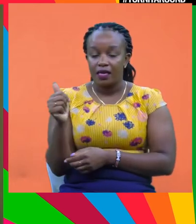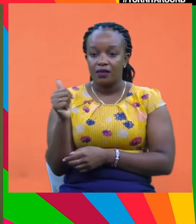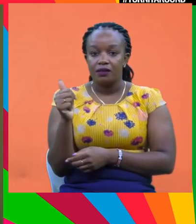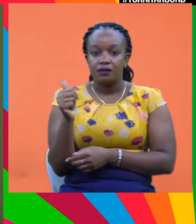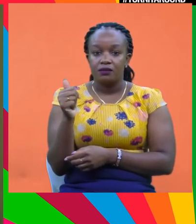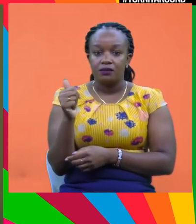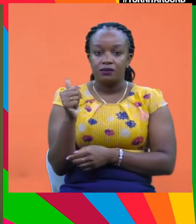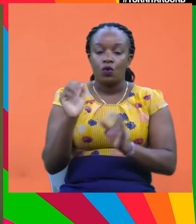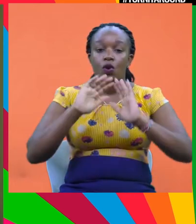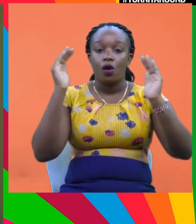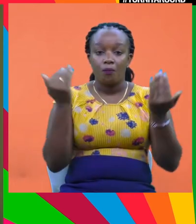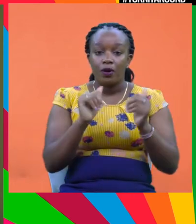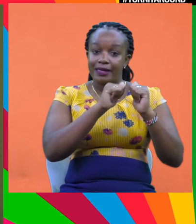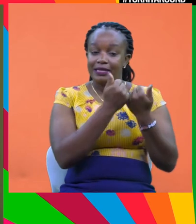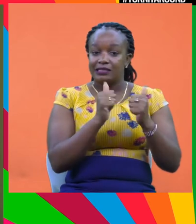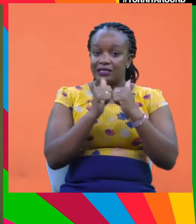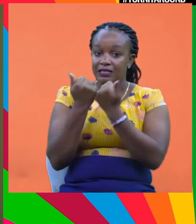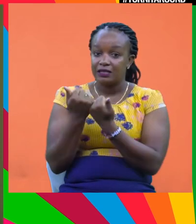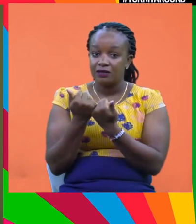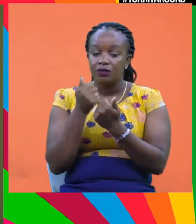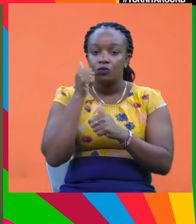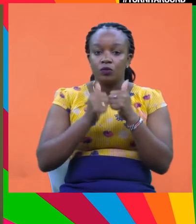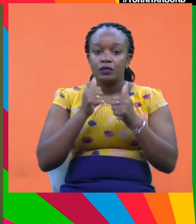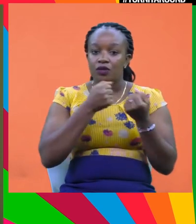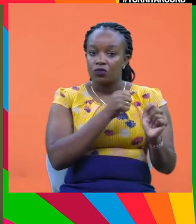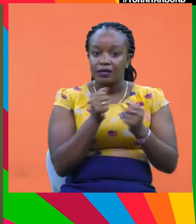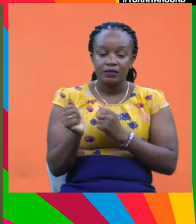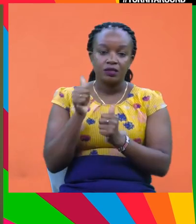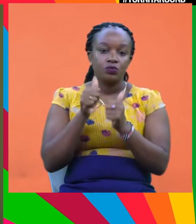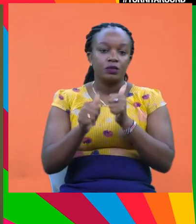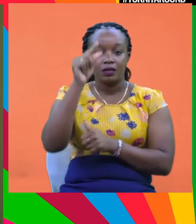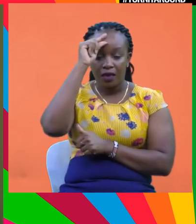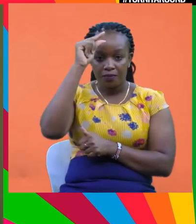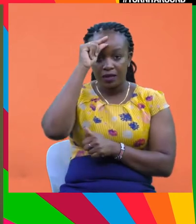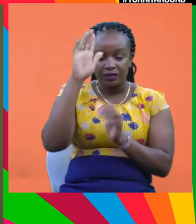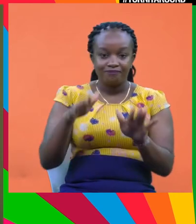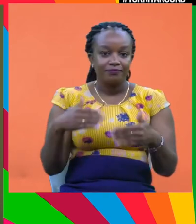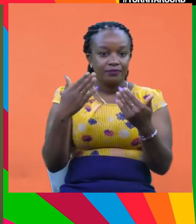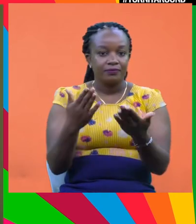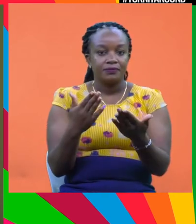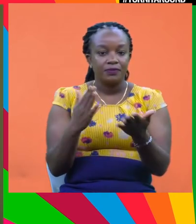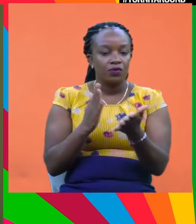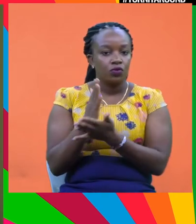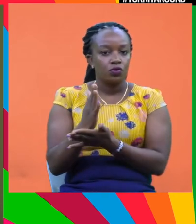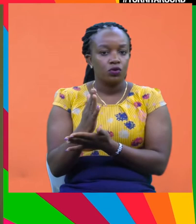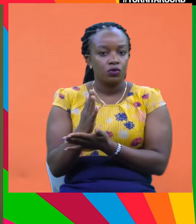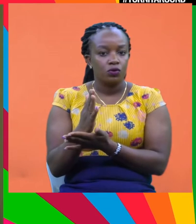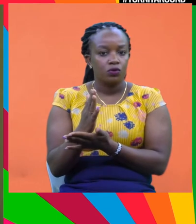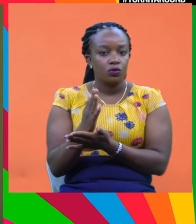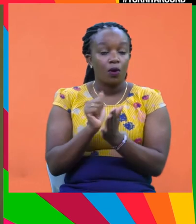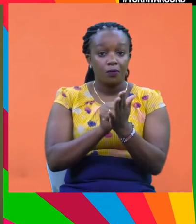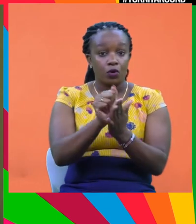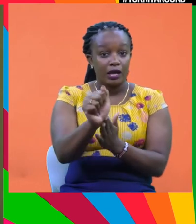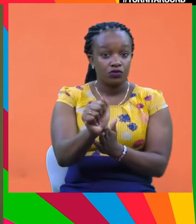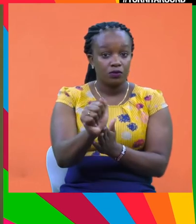implicit global energy subsidies. These are subsidies that countries give to fossil fuel burning